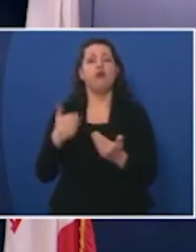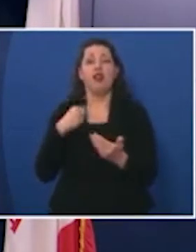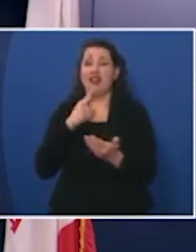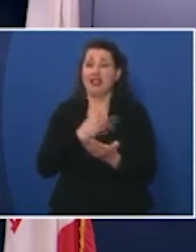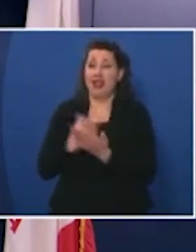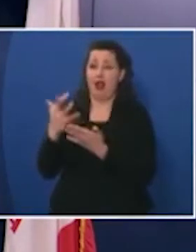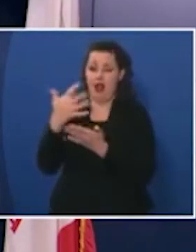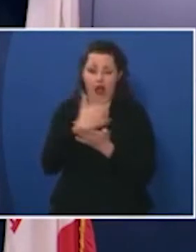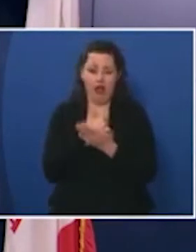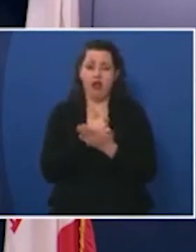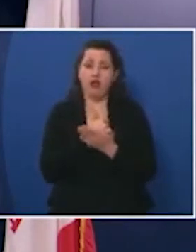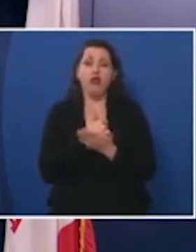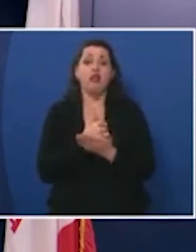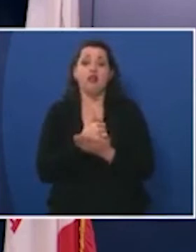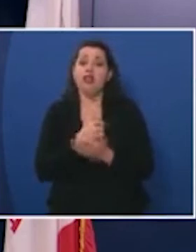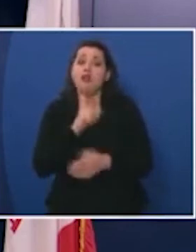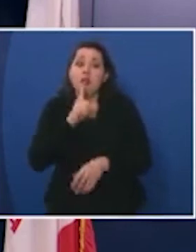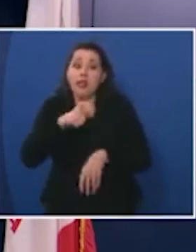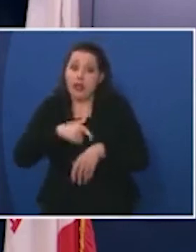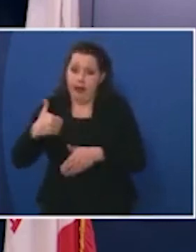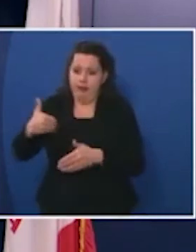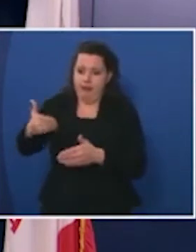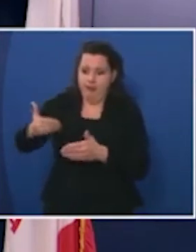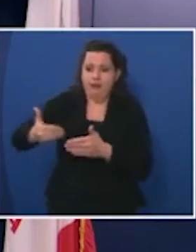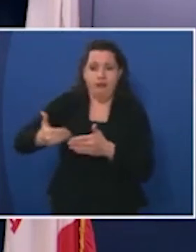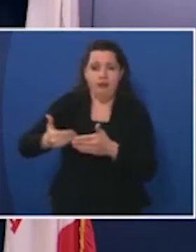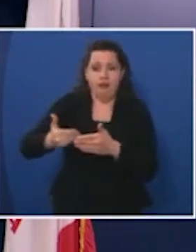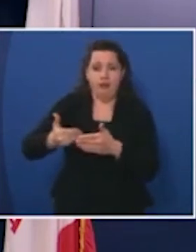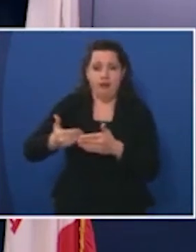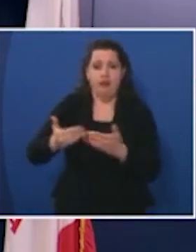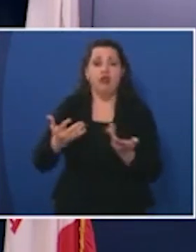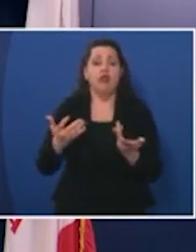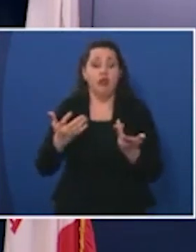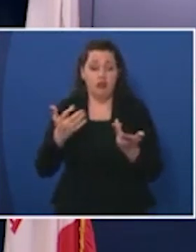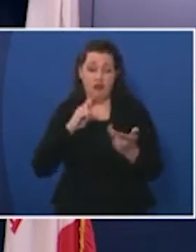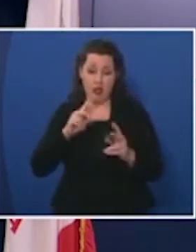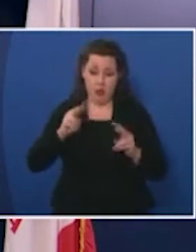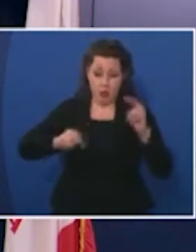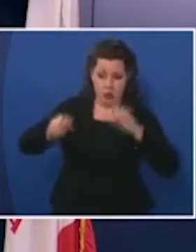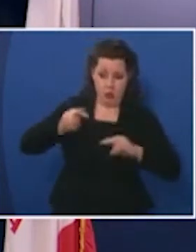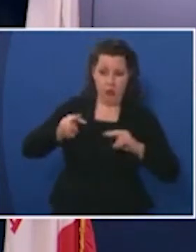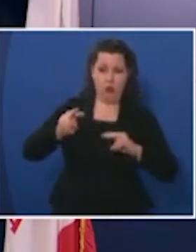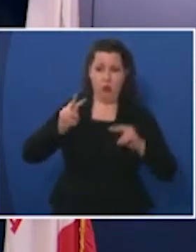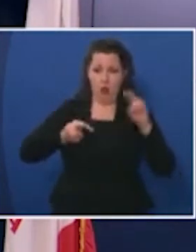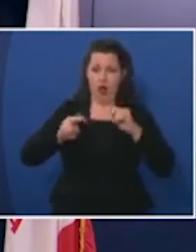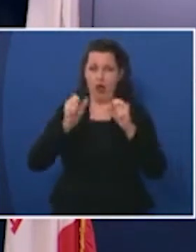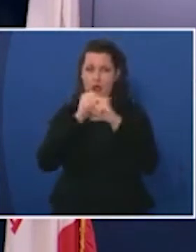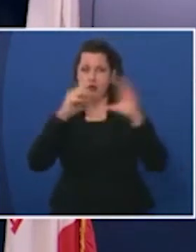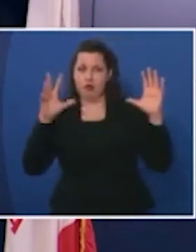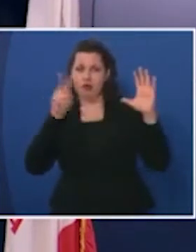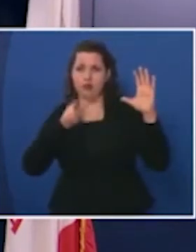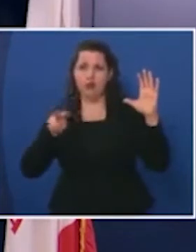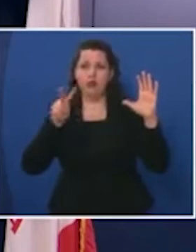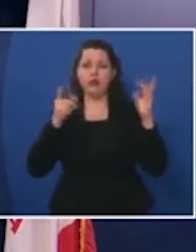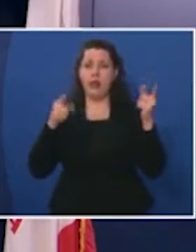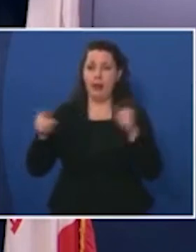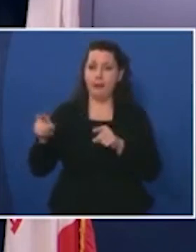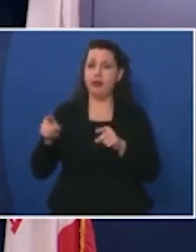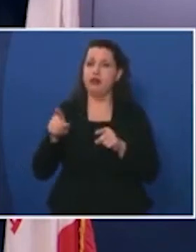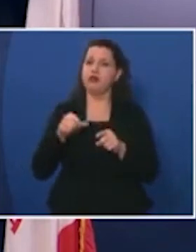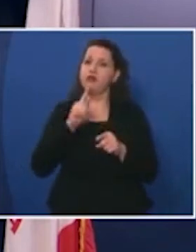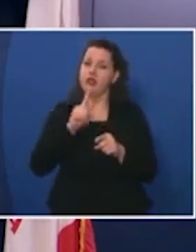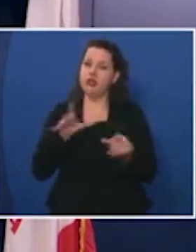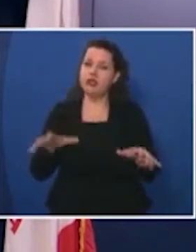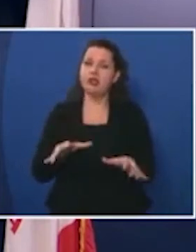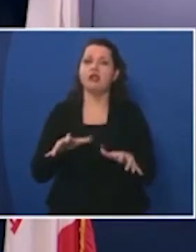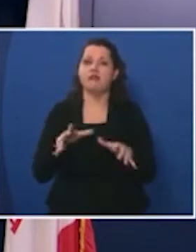in real time and really monitor it and watch it and be proactive and doing some strategic